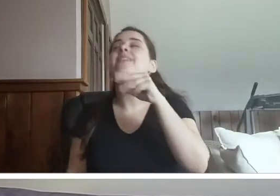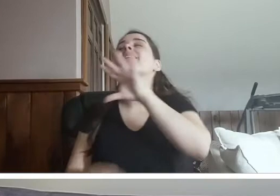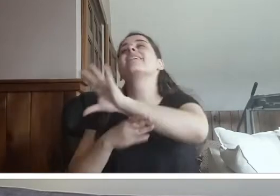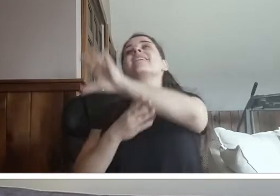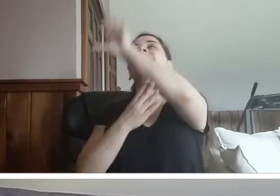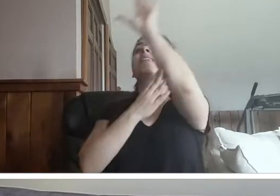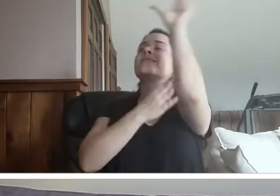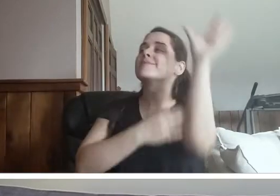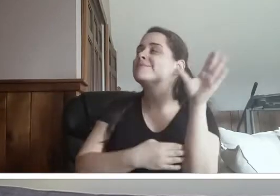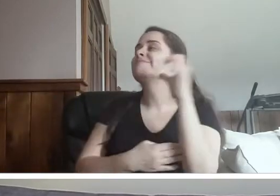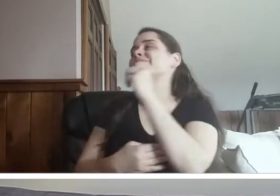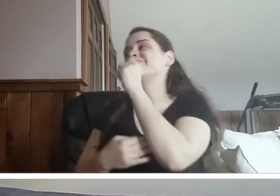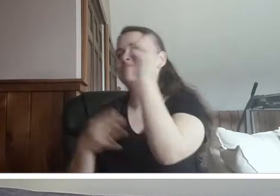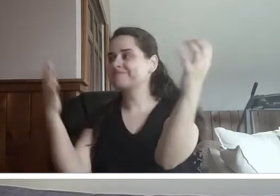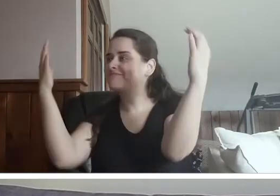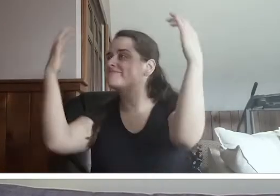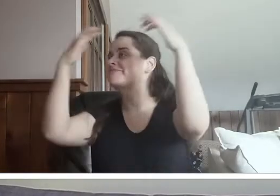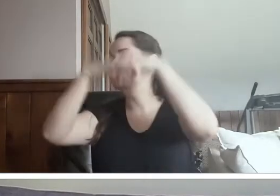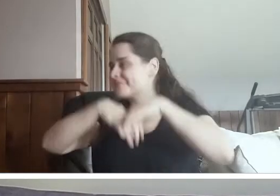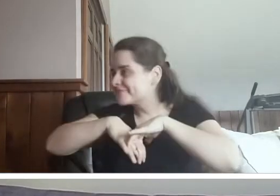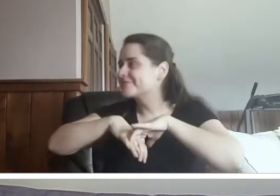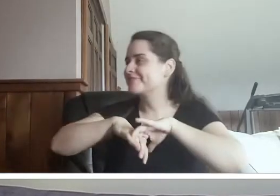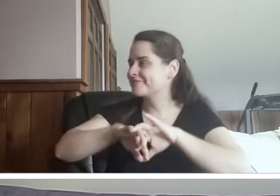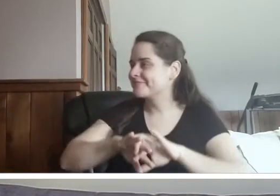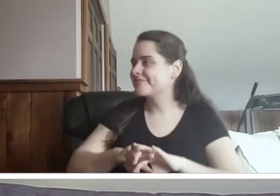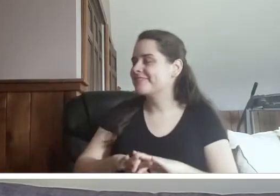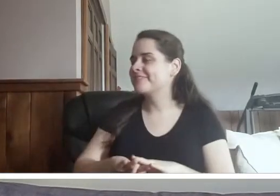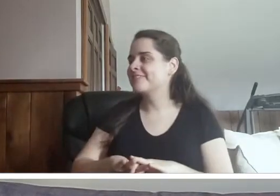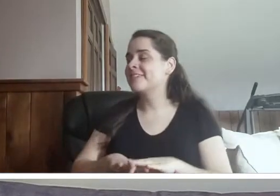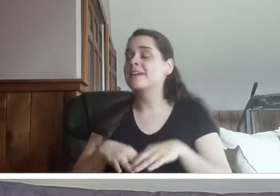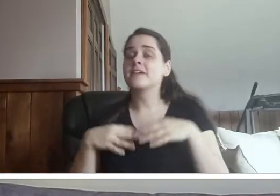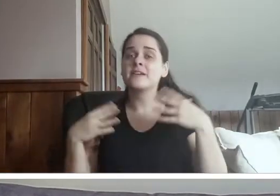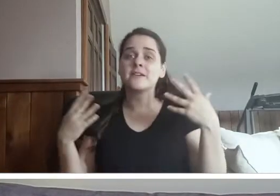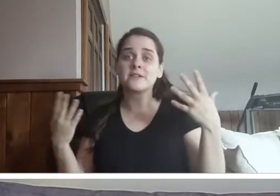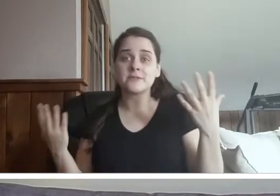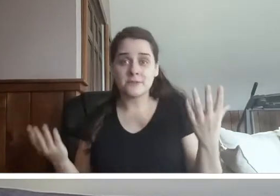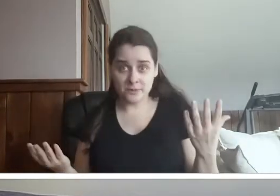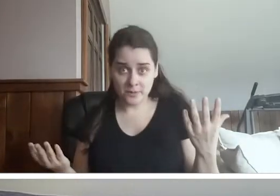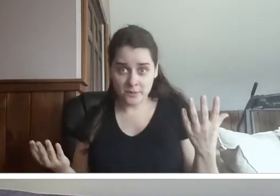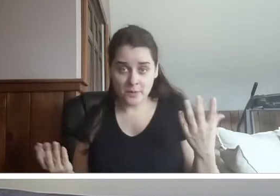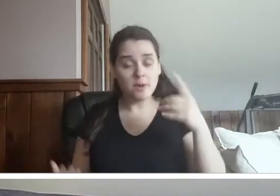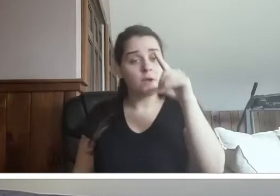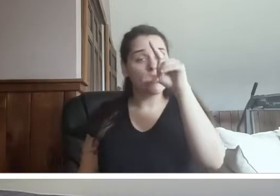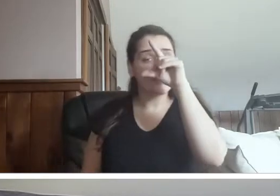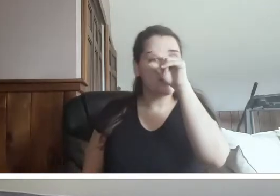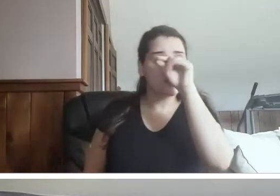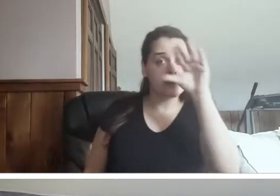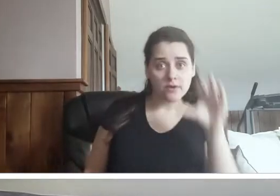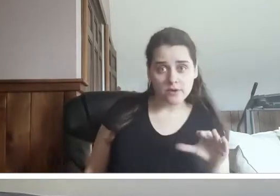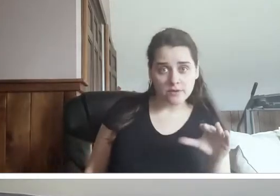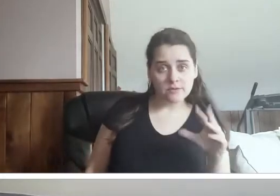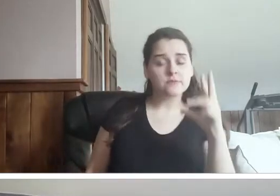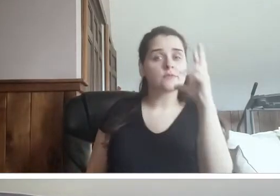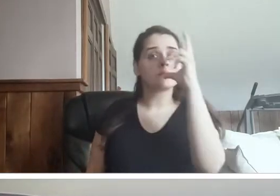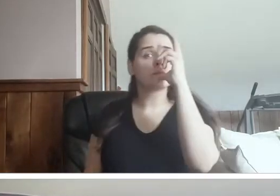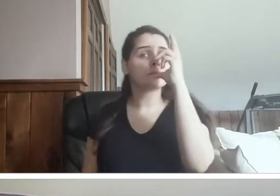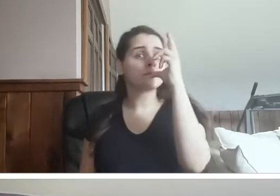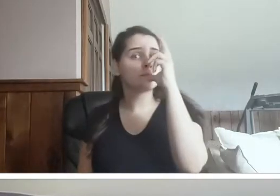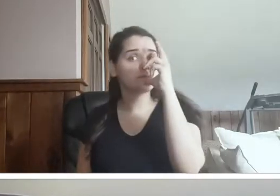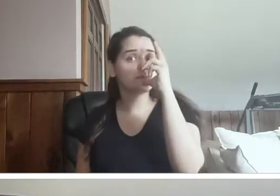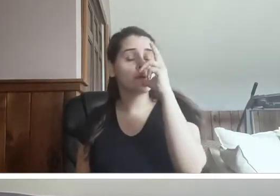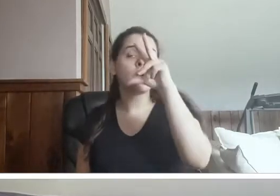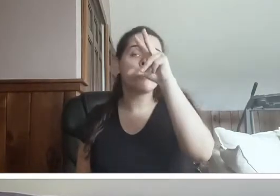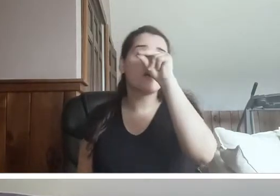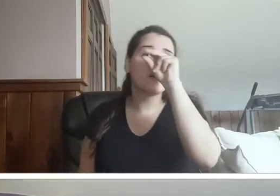So Chicken Little, Henny Penny, and Ducky Lucky, and Goosey Lucy looked at Foxy Loxy.